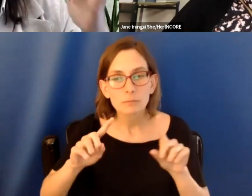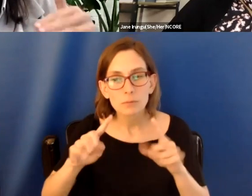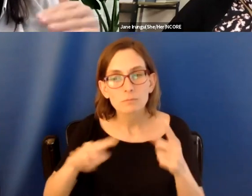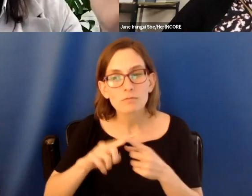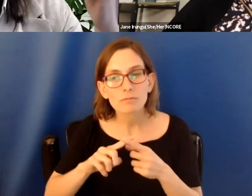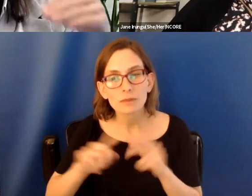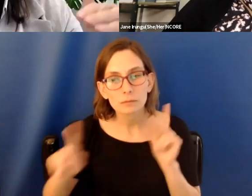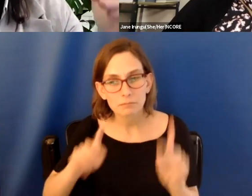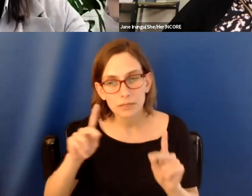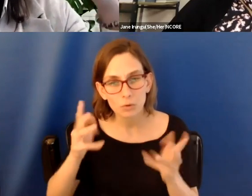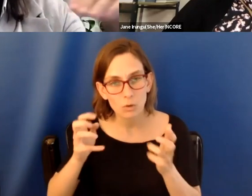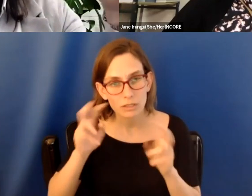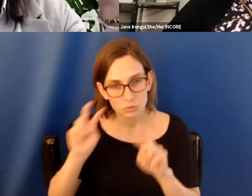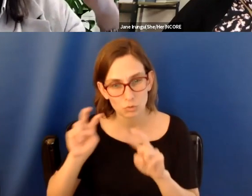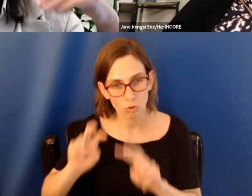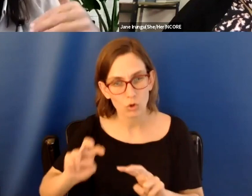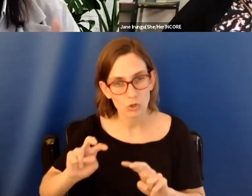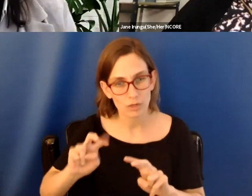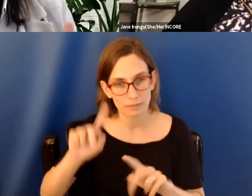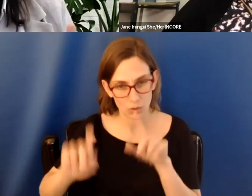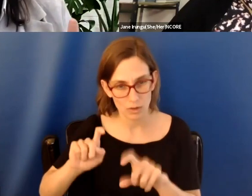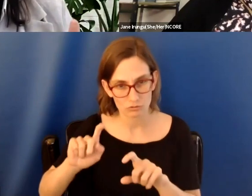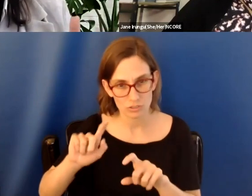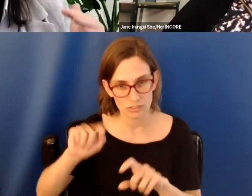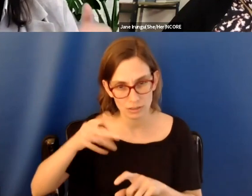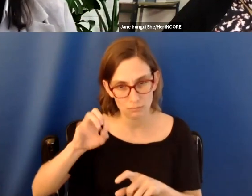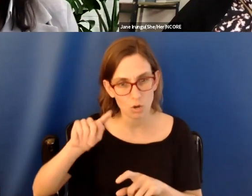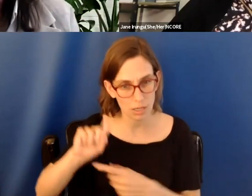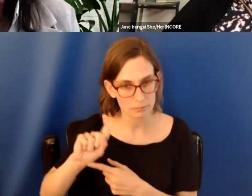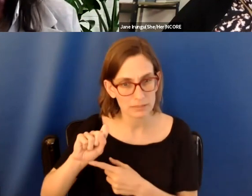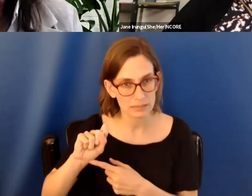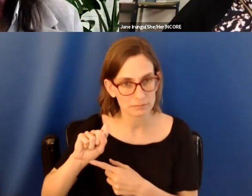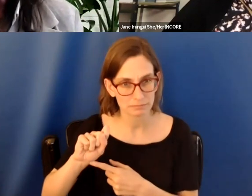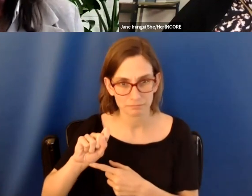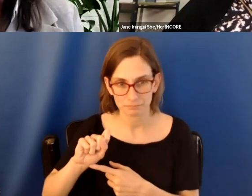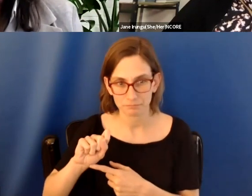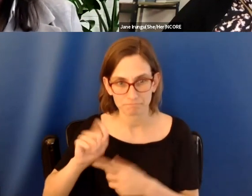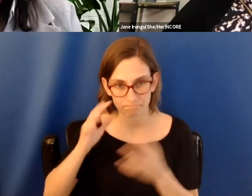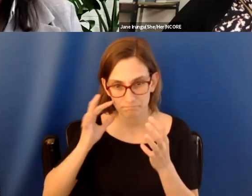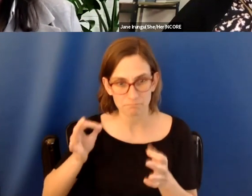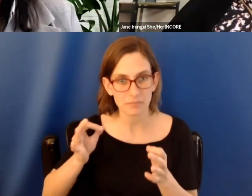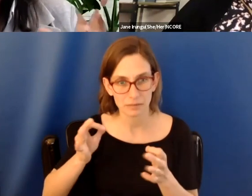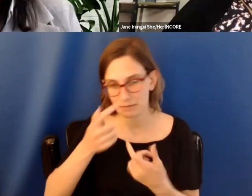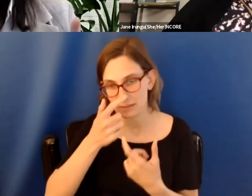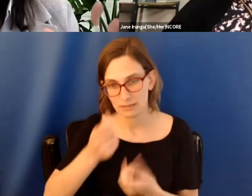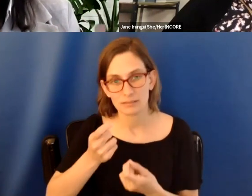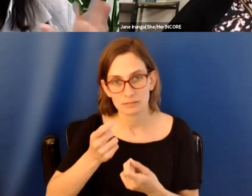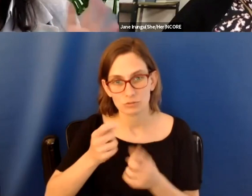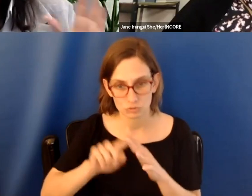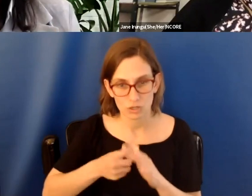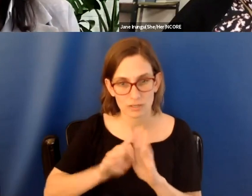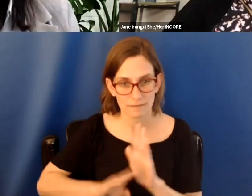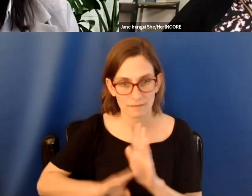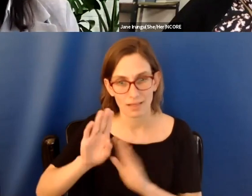they want to go and look through those kind of the questions, the prompts, um, I am absolutely interested in, um, starting to develop more of